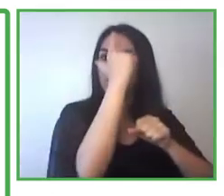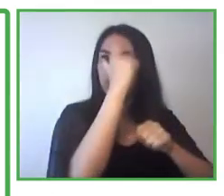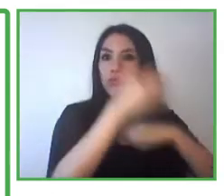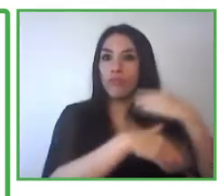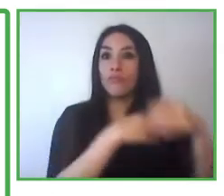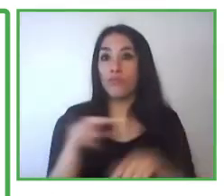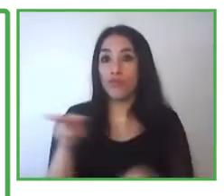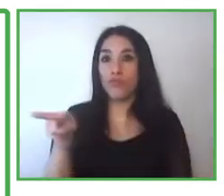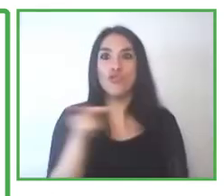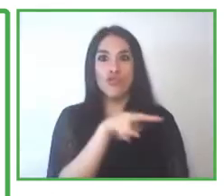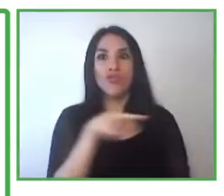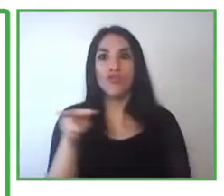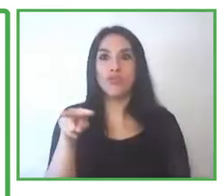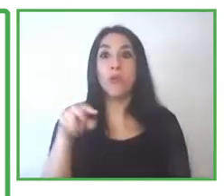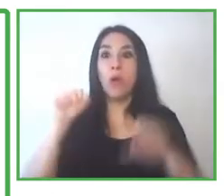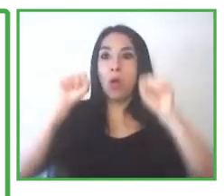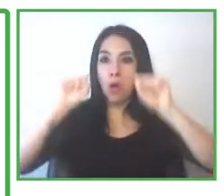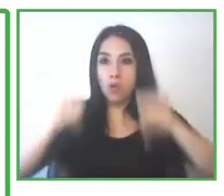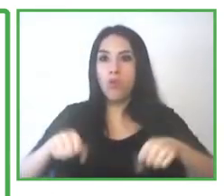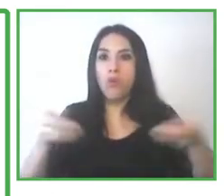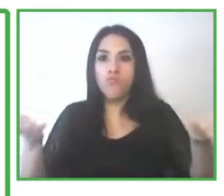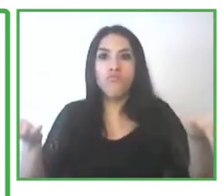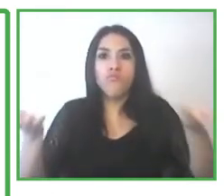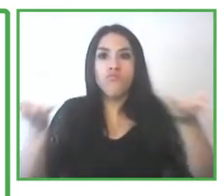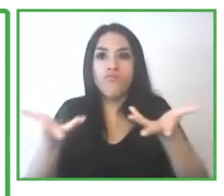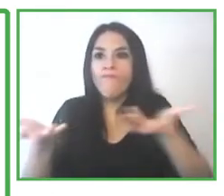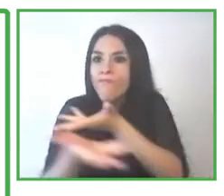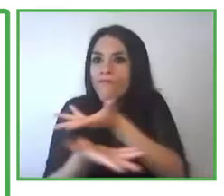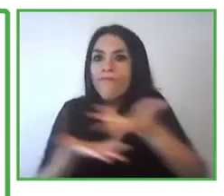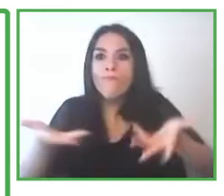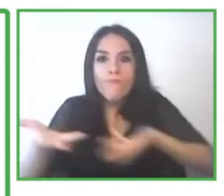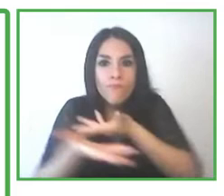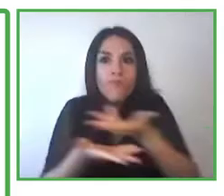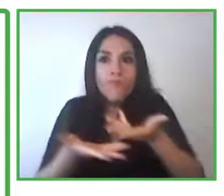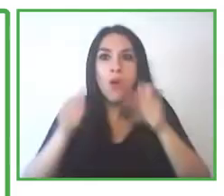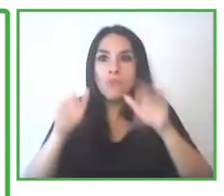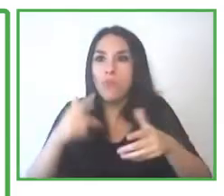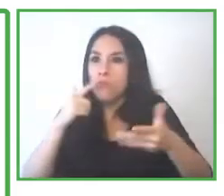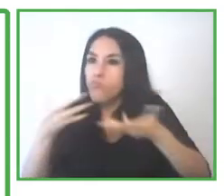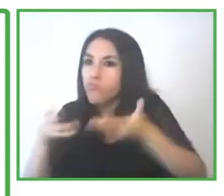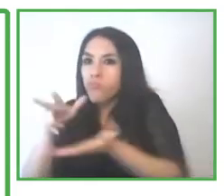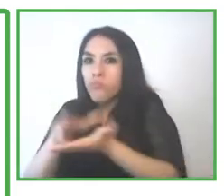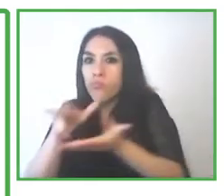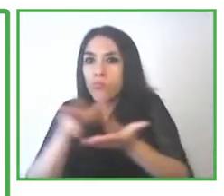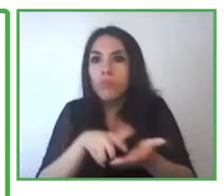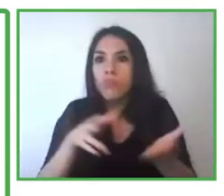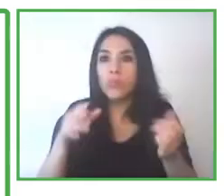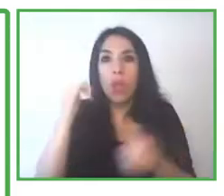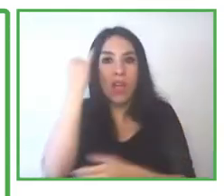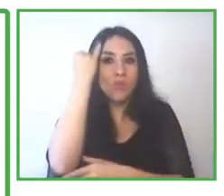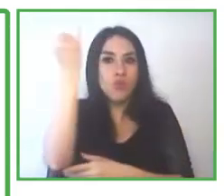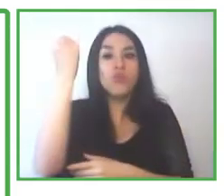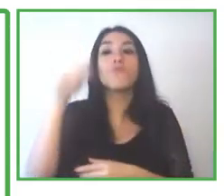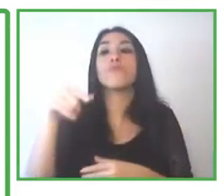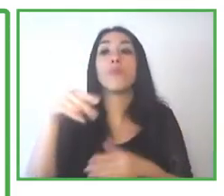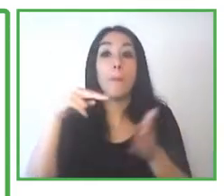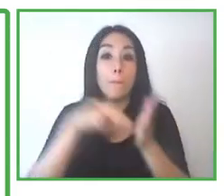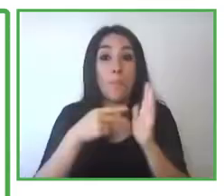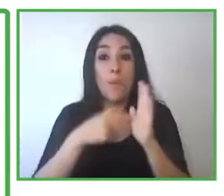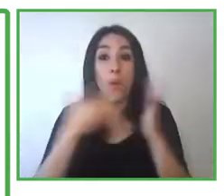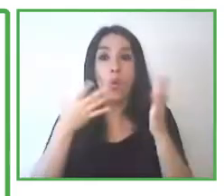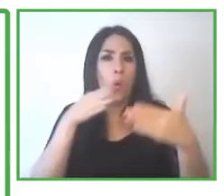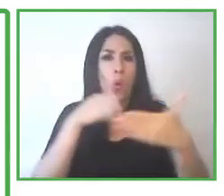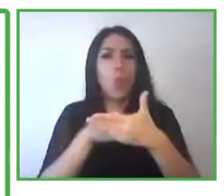They were both able to combine their strengths and create the possibility of providing proven solutions solutions with